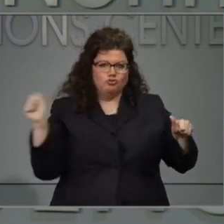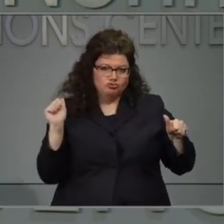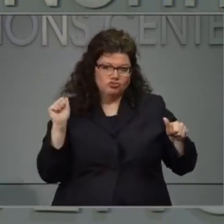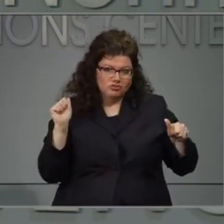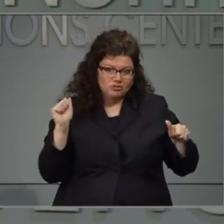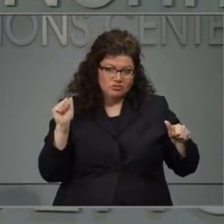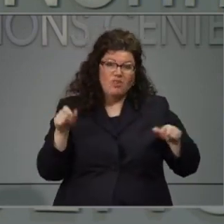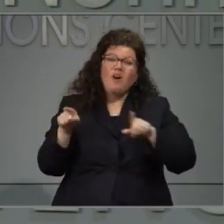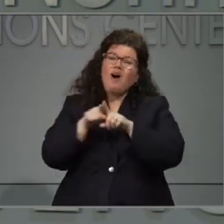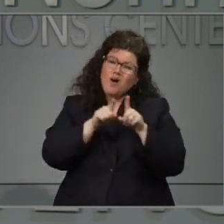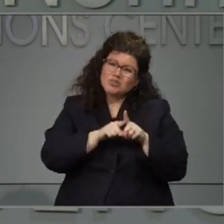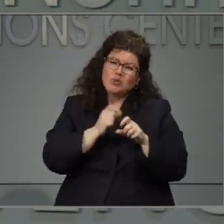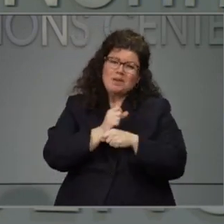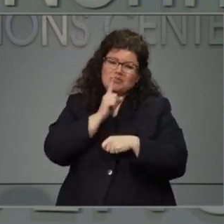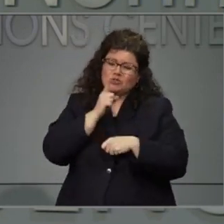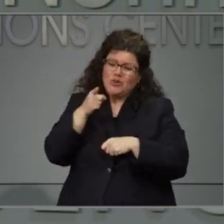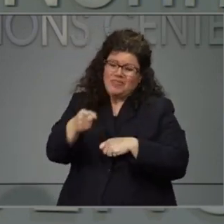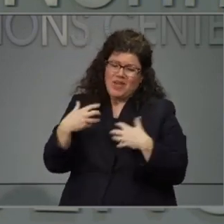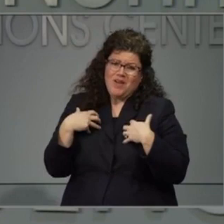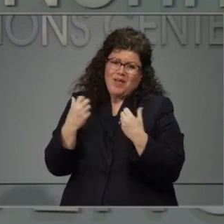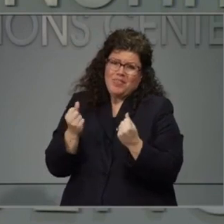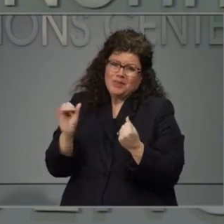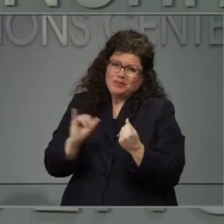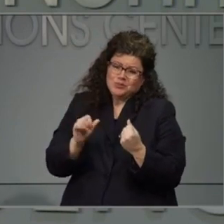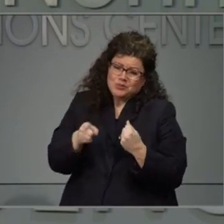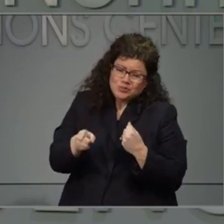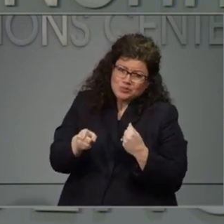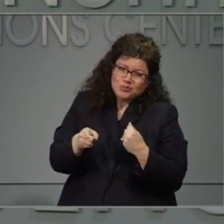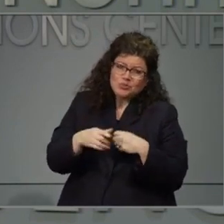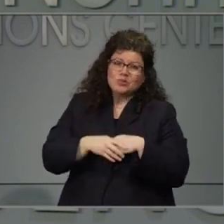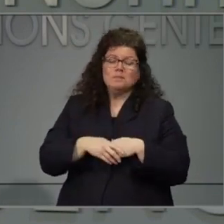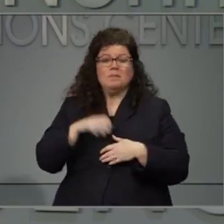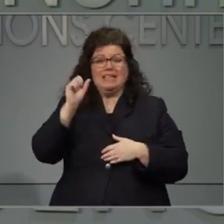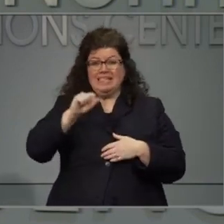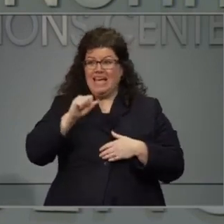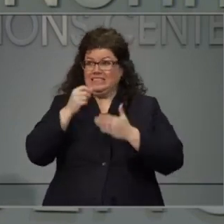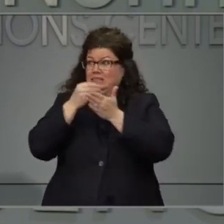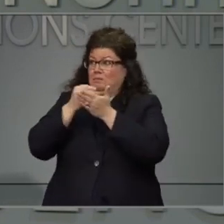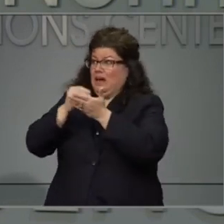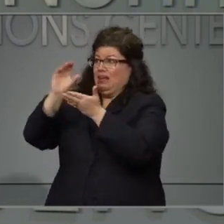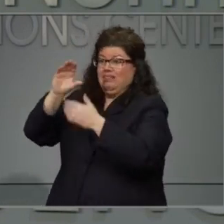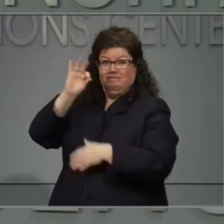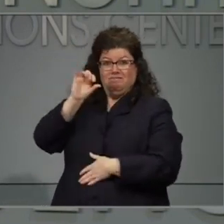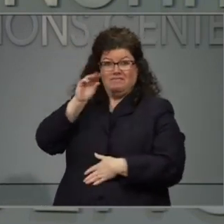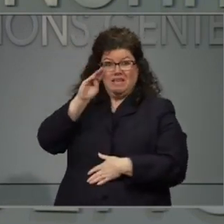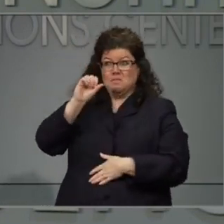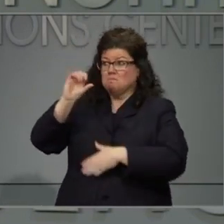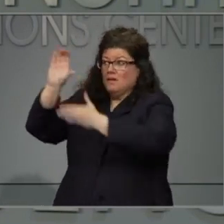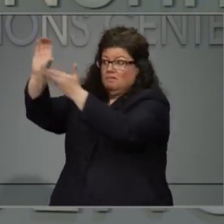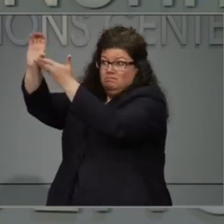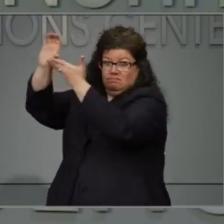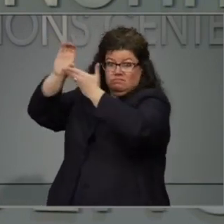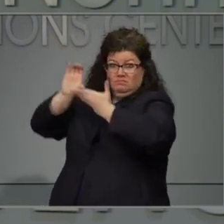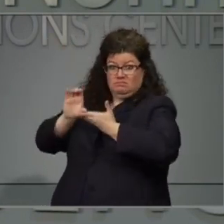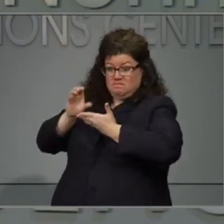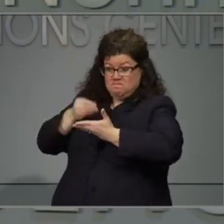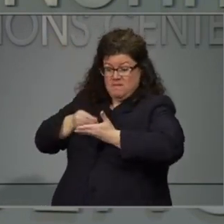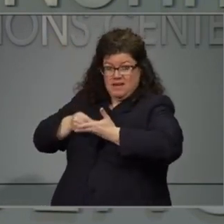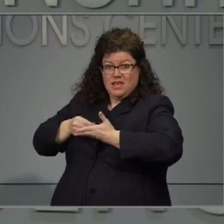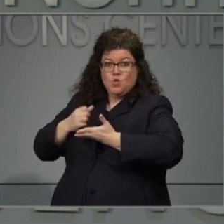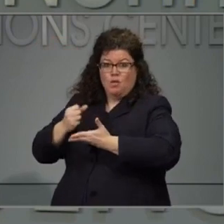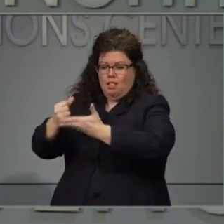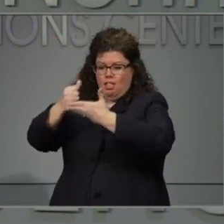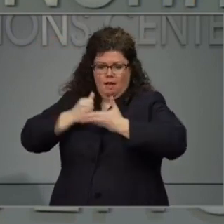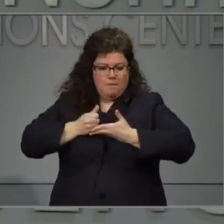the kind of help that that they need. And yes, this money from FEMA will help us in that